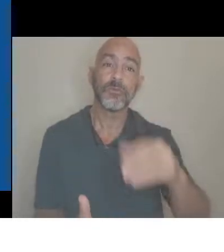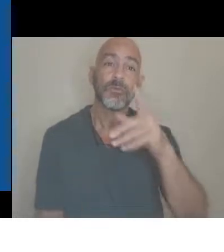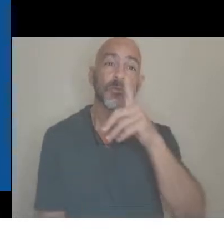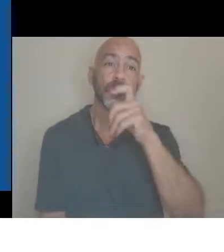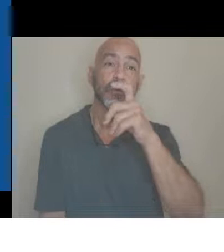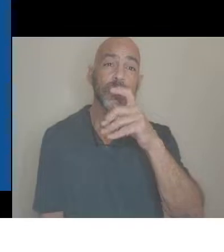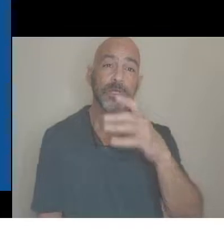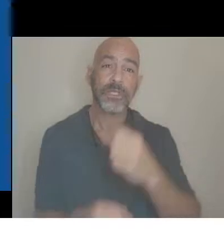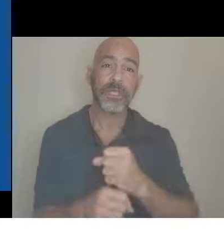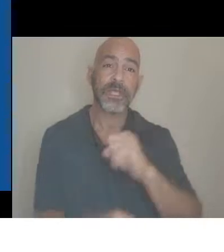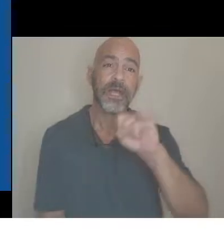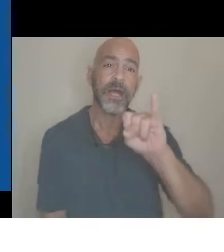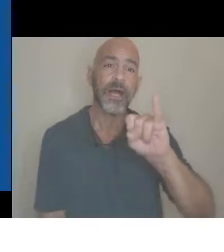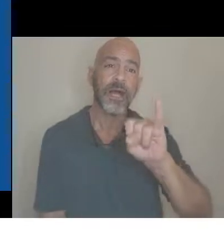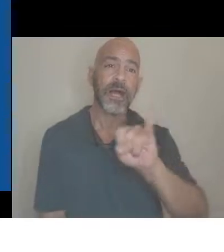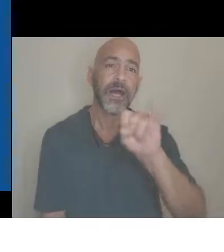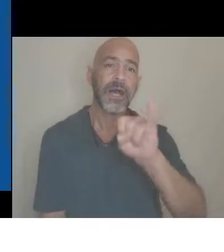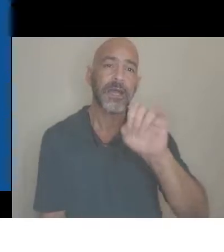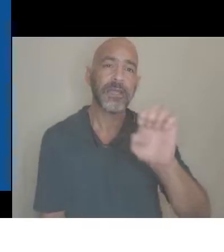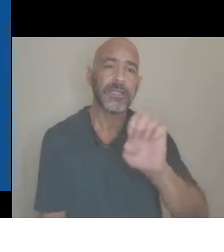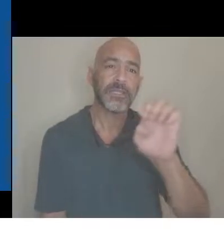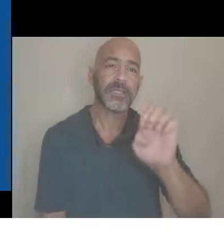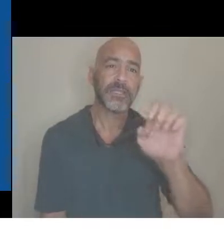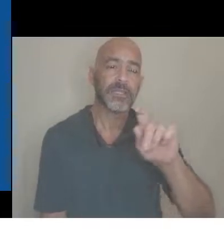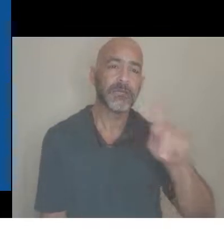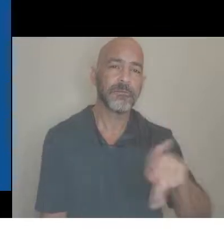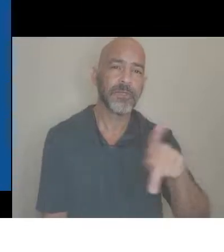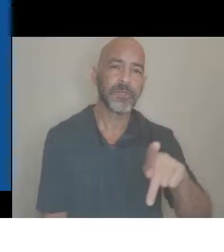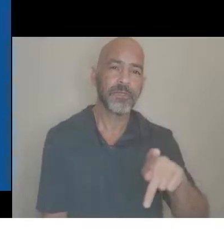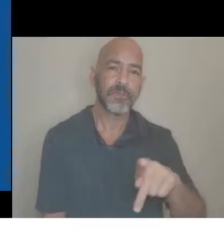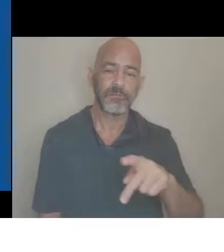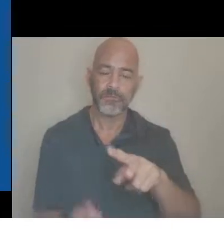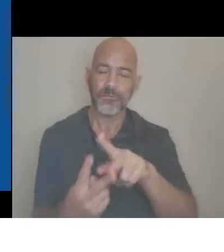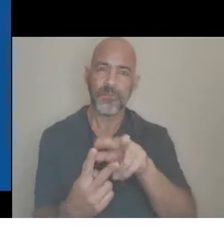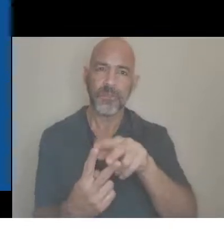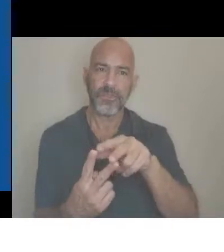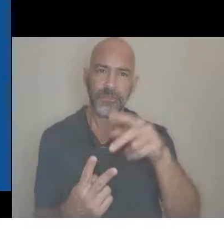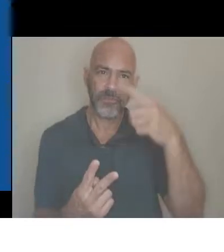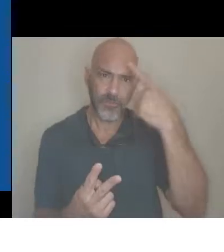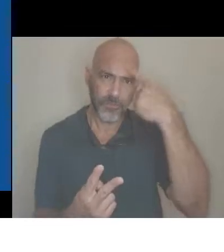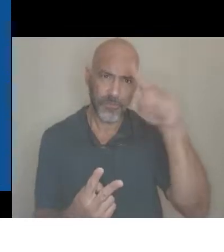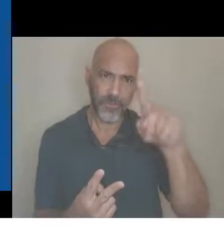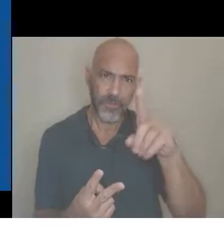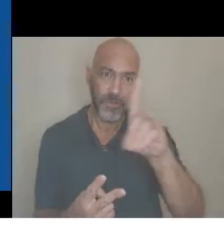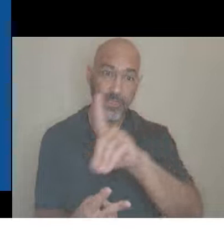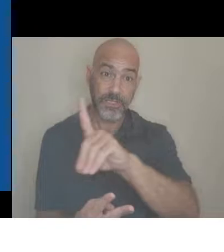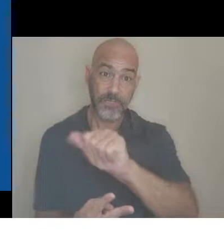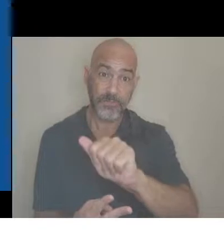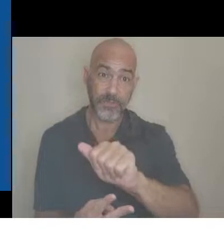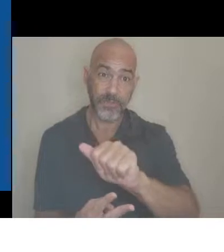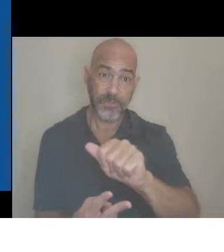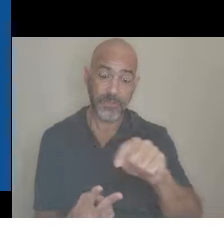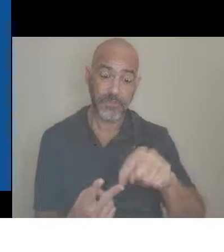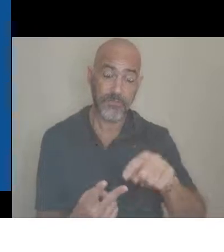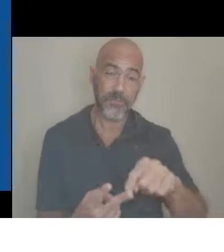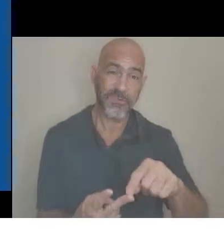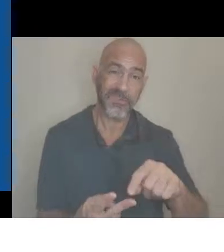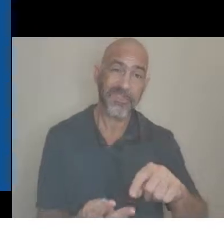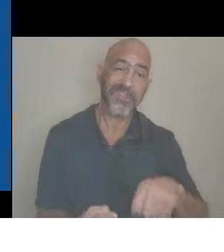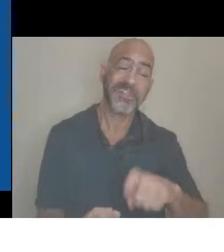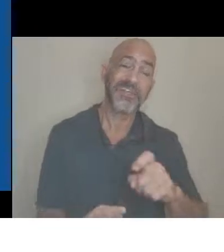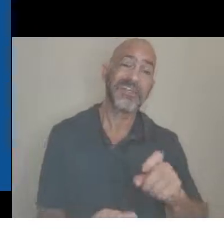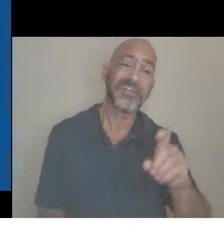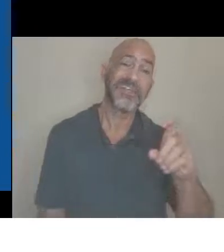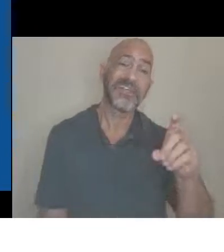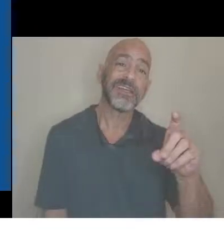And that is either for disability or for gifted, but typically